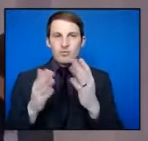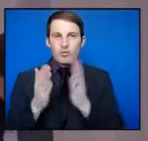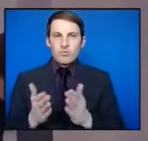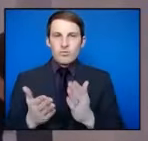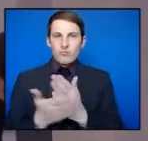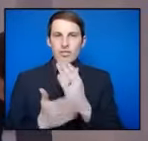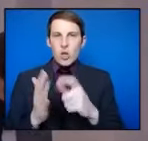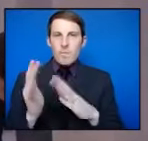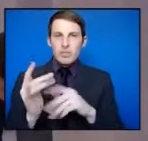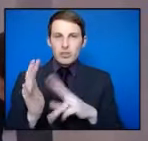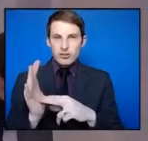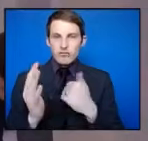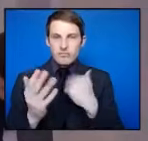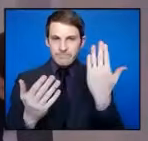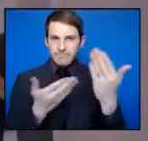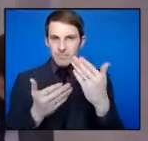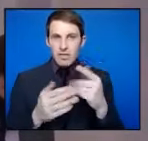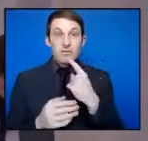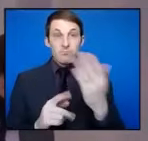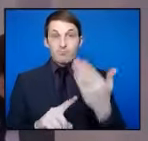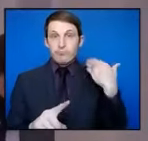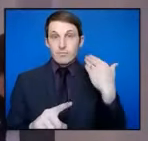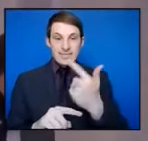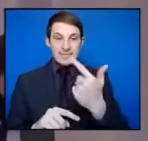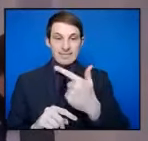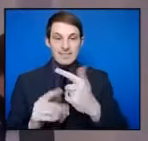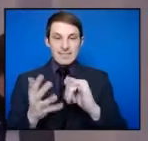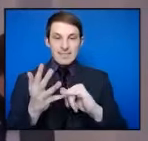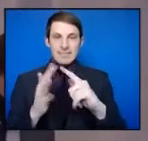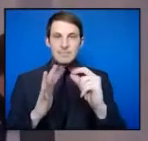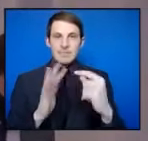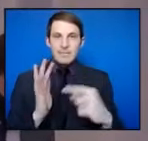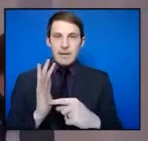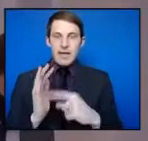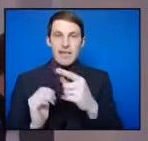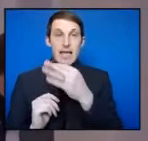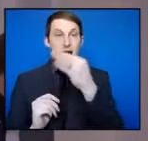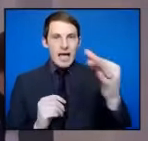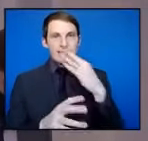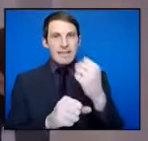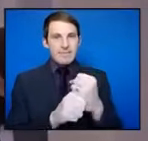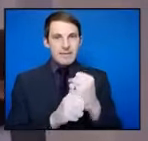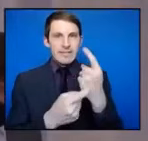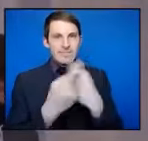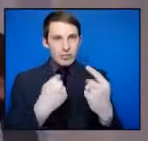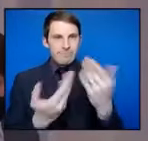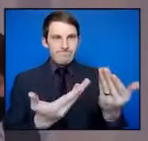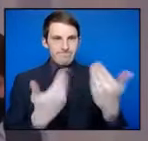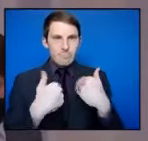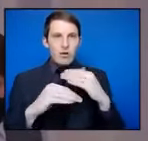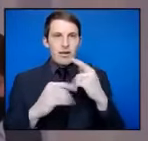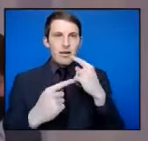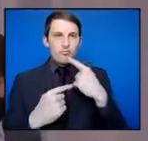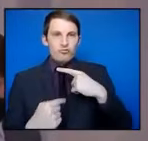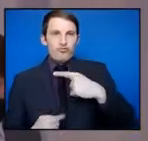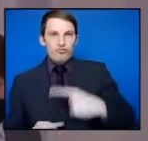So on the 17th of September, they asked for some information from the government regarding the reasons for the curfew. So